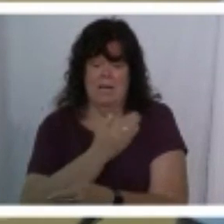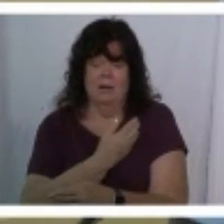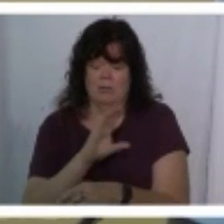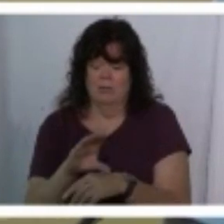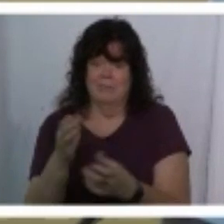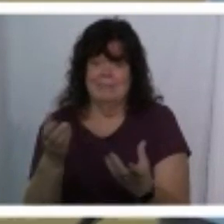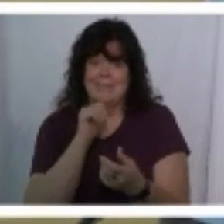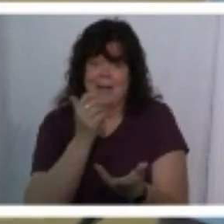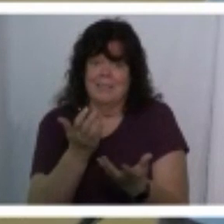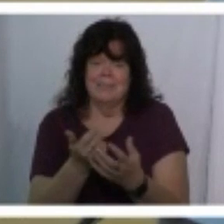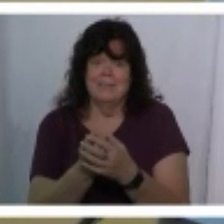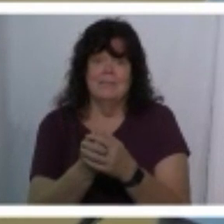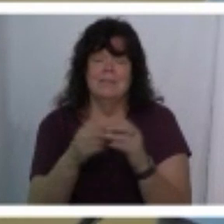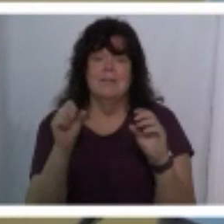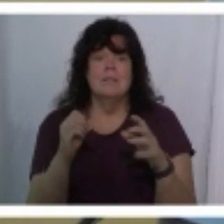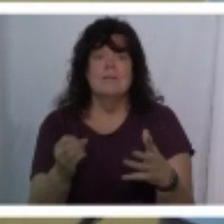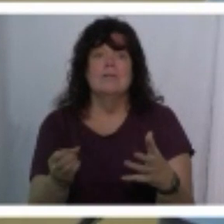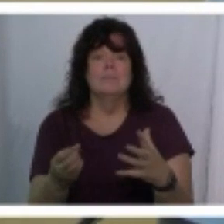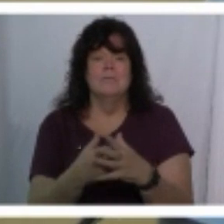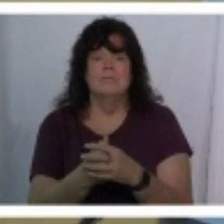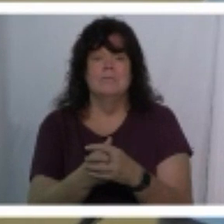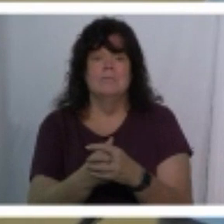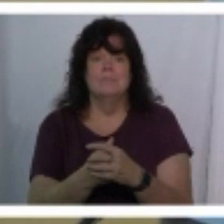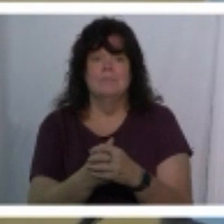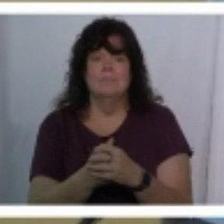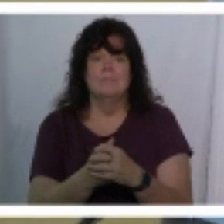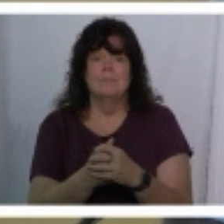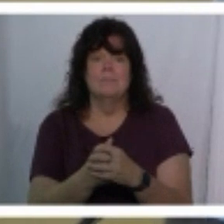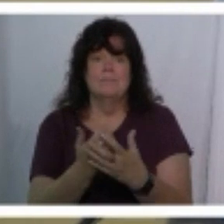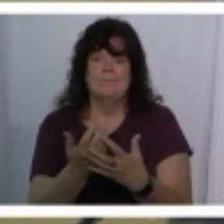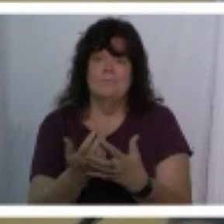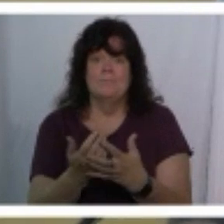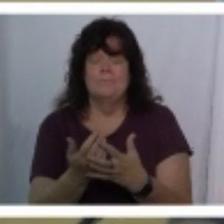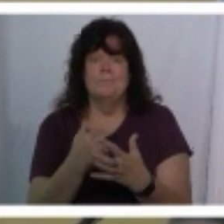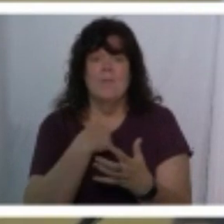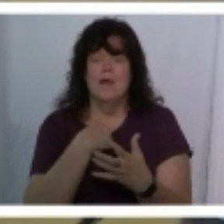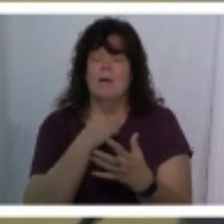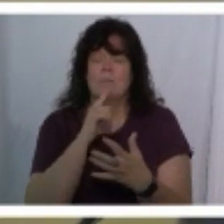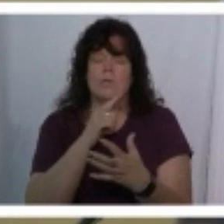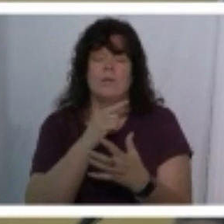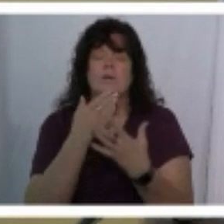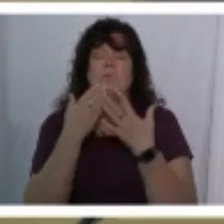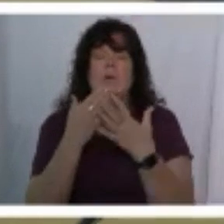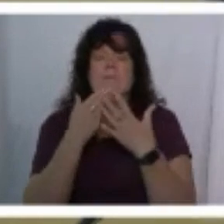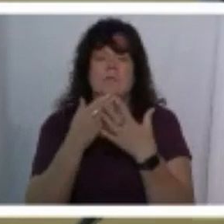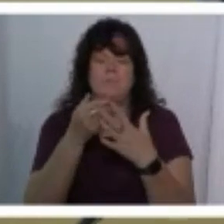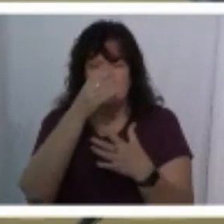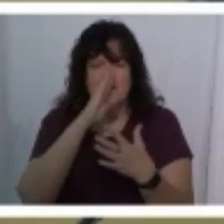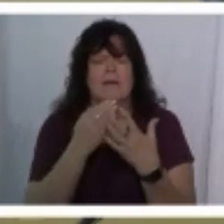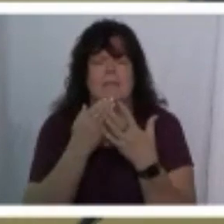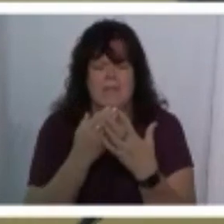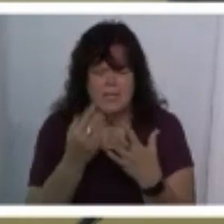not and so uh i i am incredibly grateful god thank you